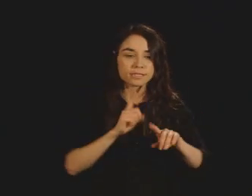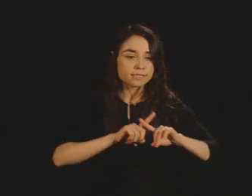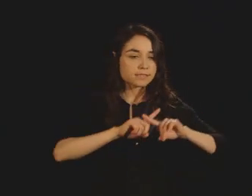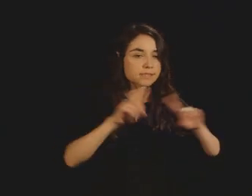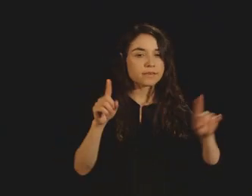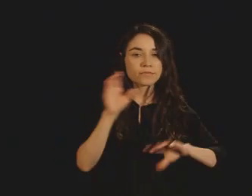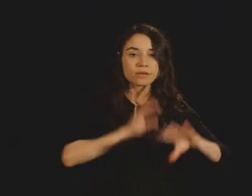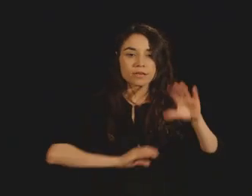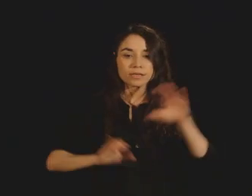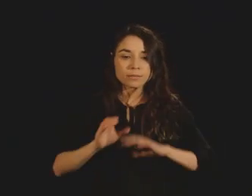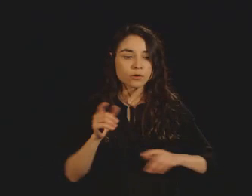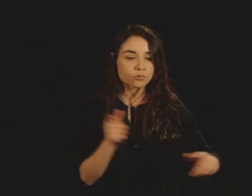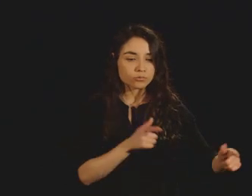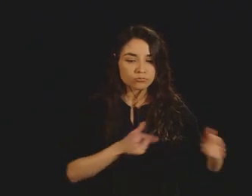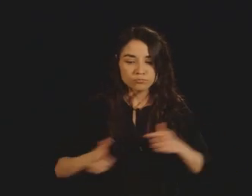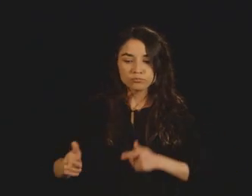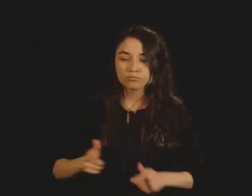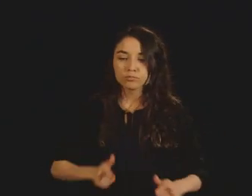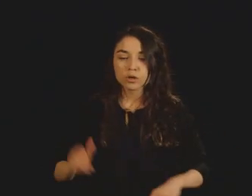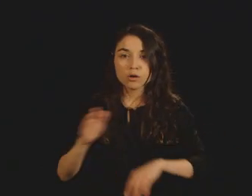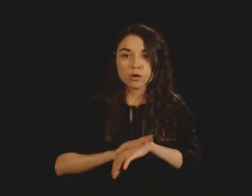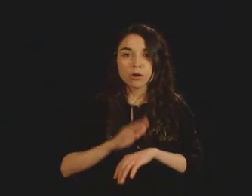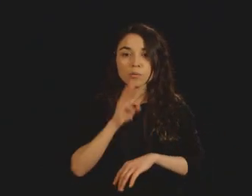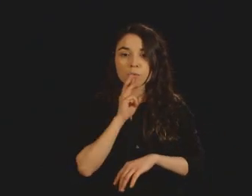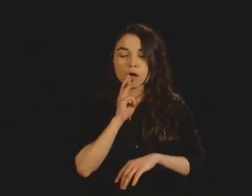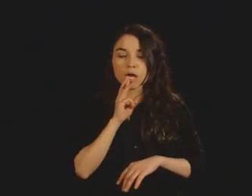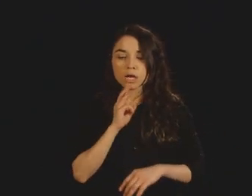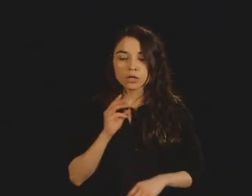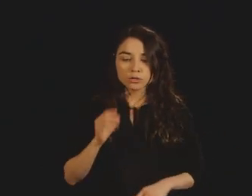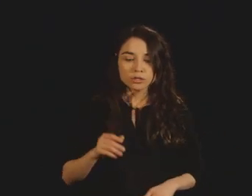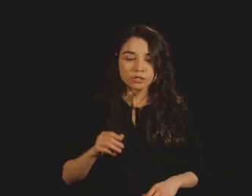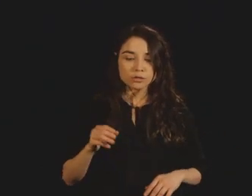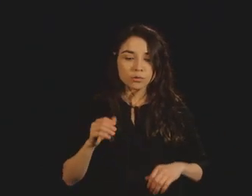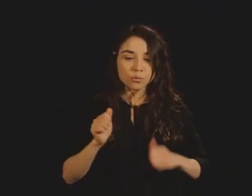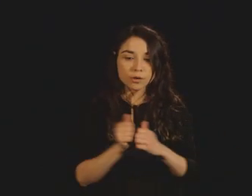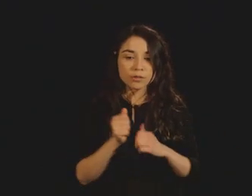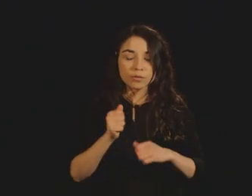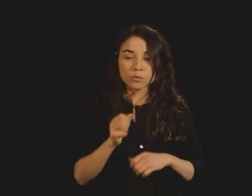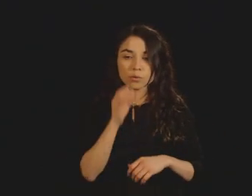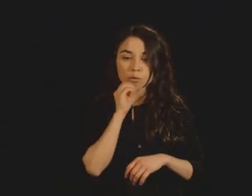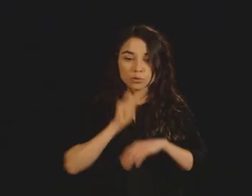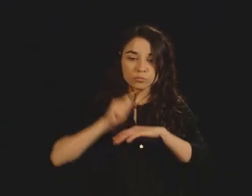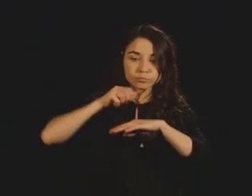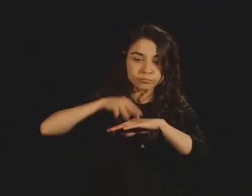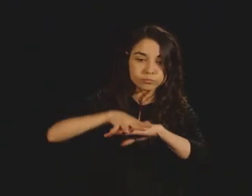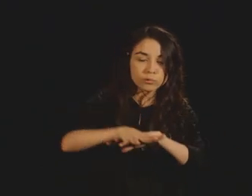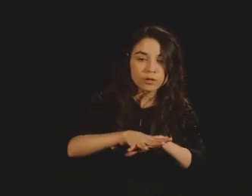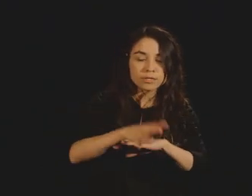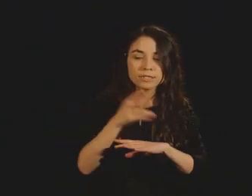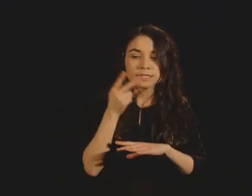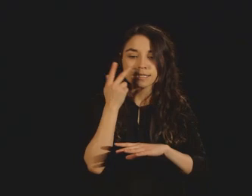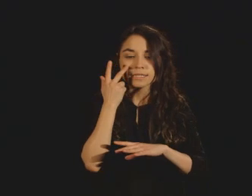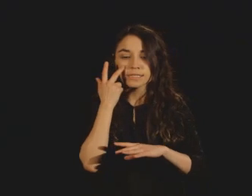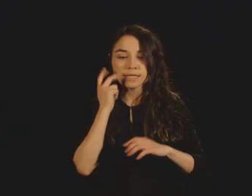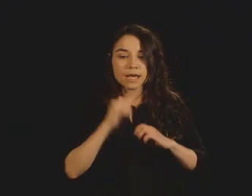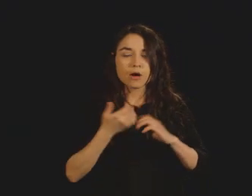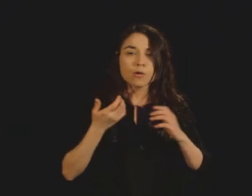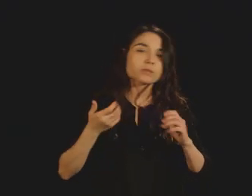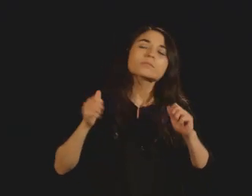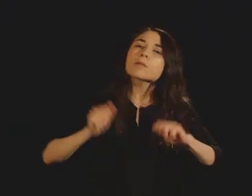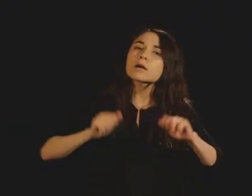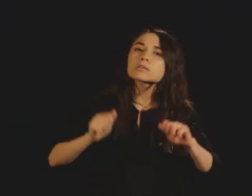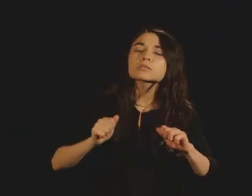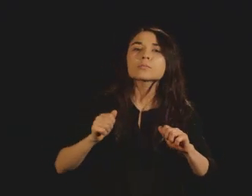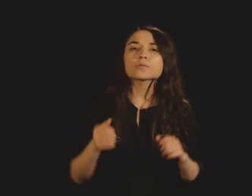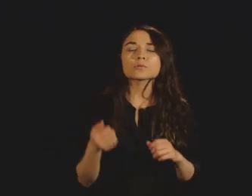different chemicals assemble to gain information about how we might make safer dispersants for something like an oil spill.